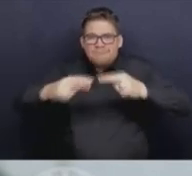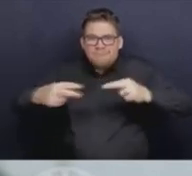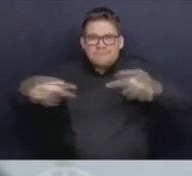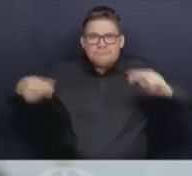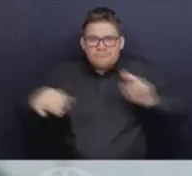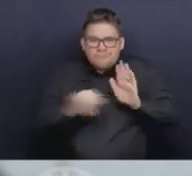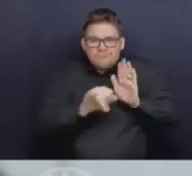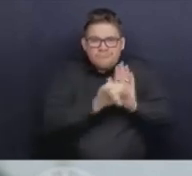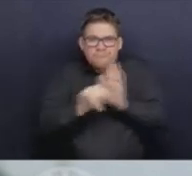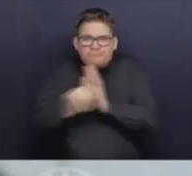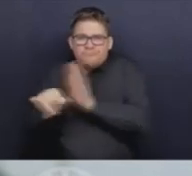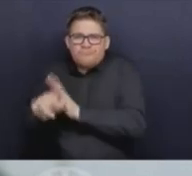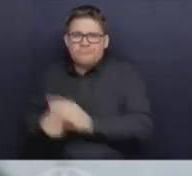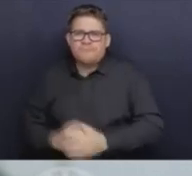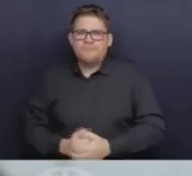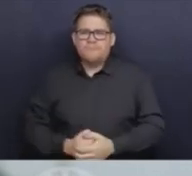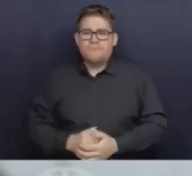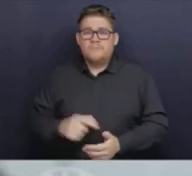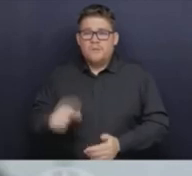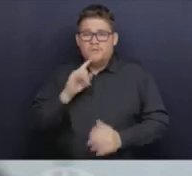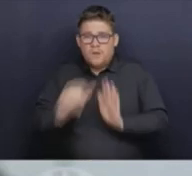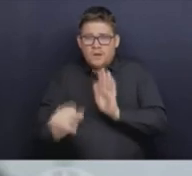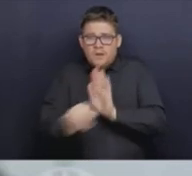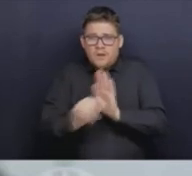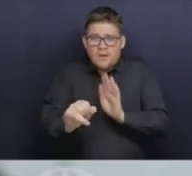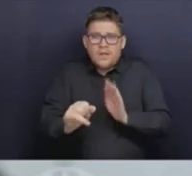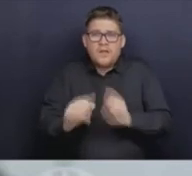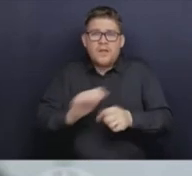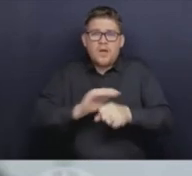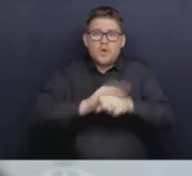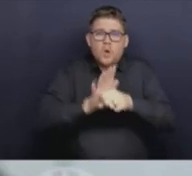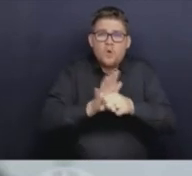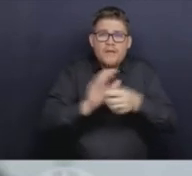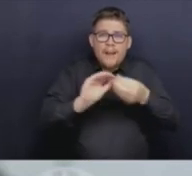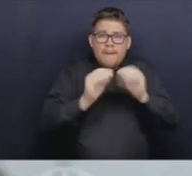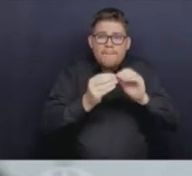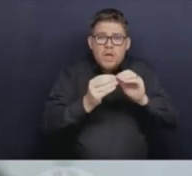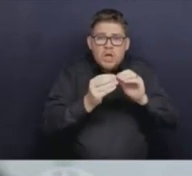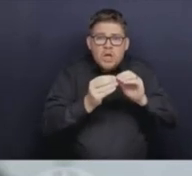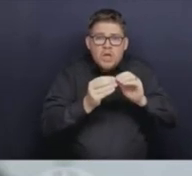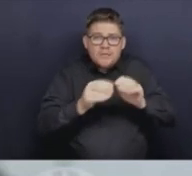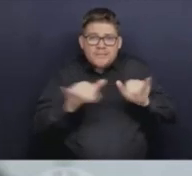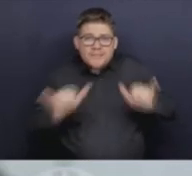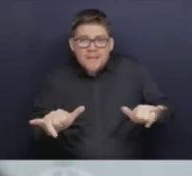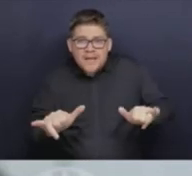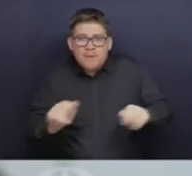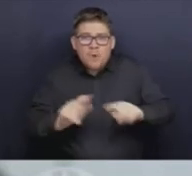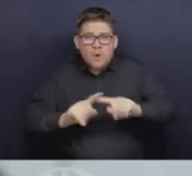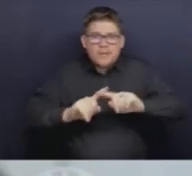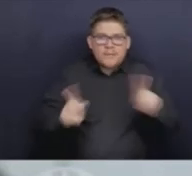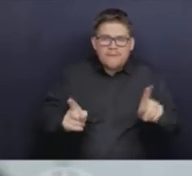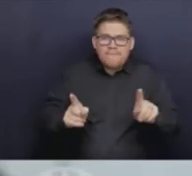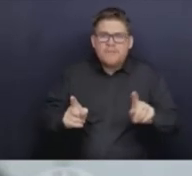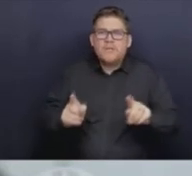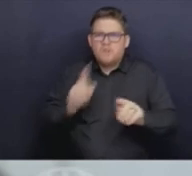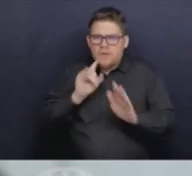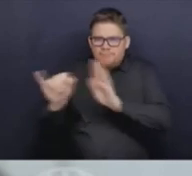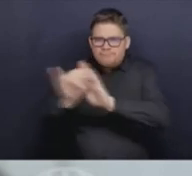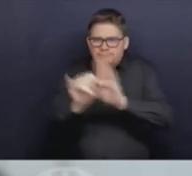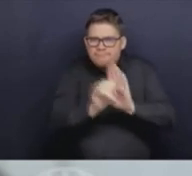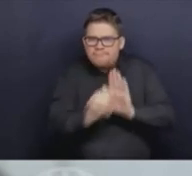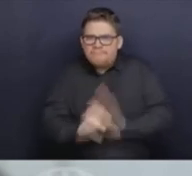different strains in different parts or different variants in different parts of the province? We've recently added, just over the fall,